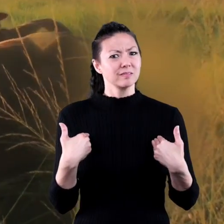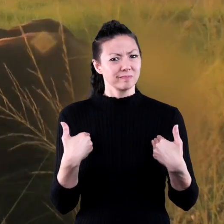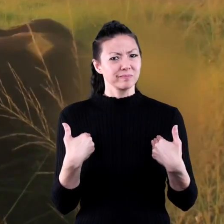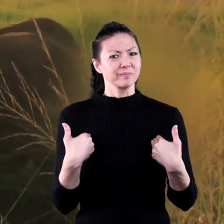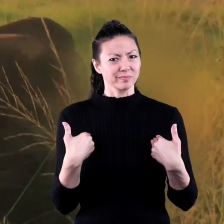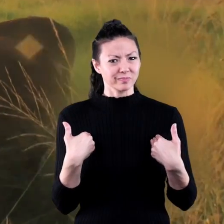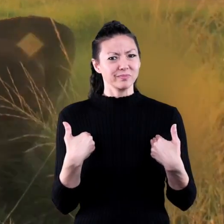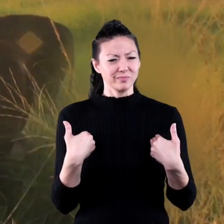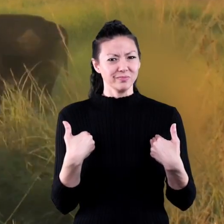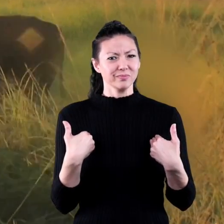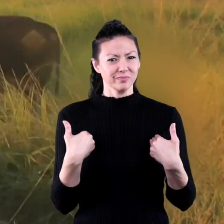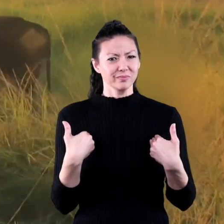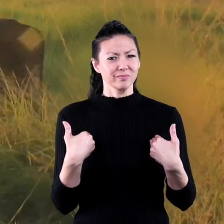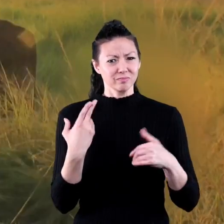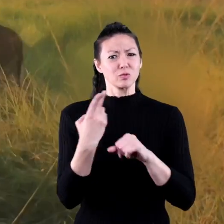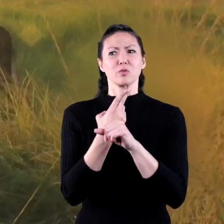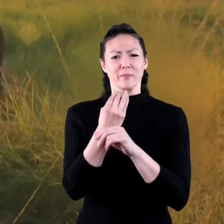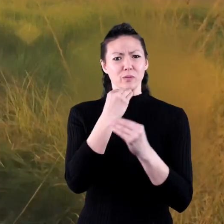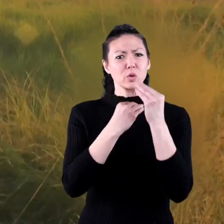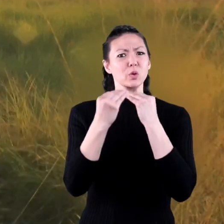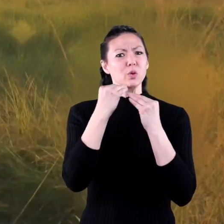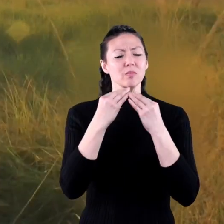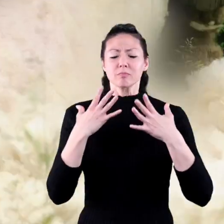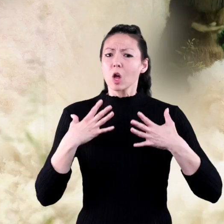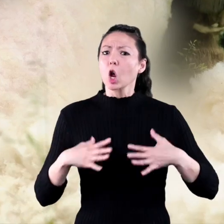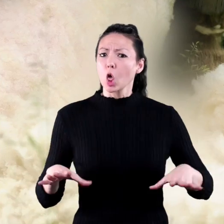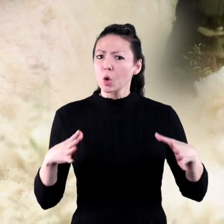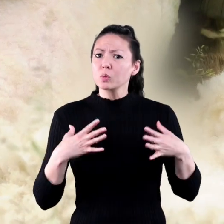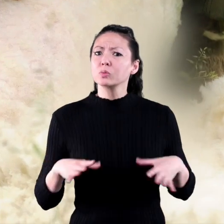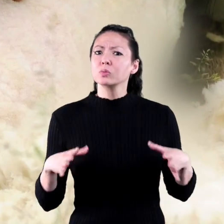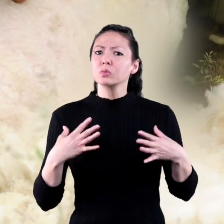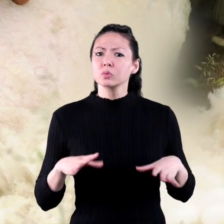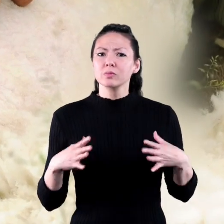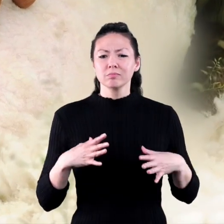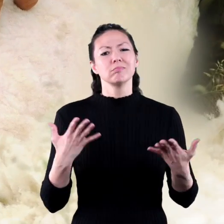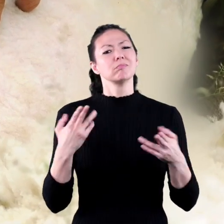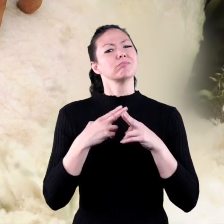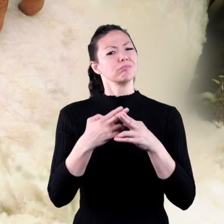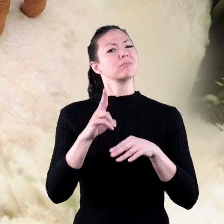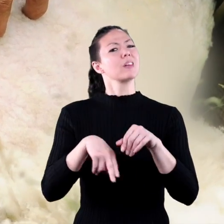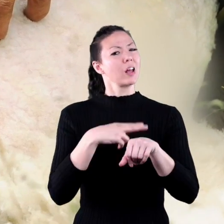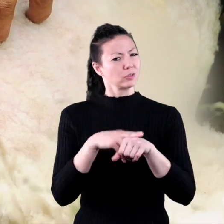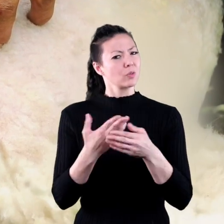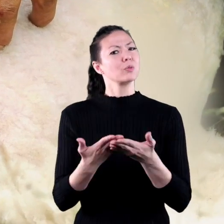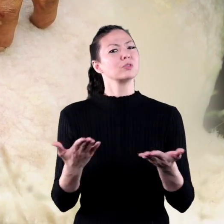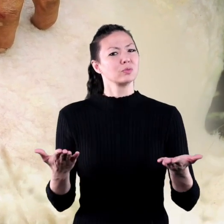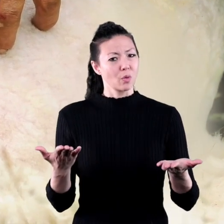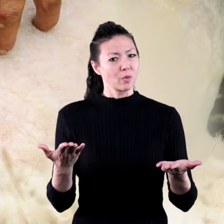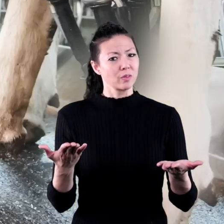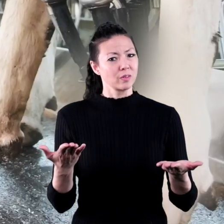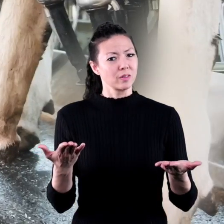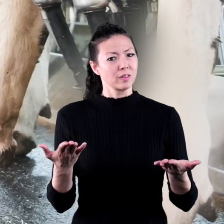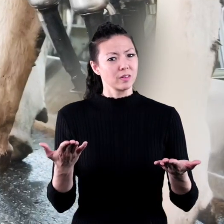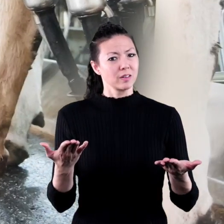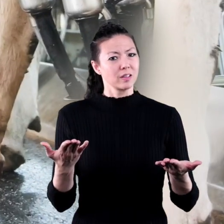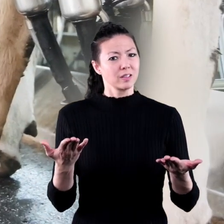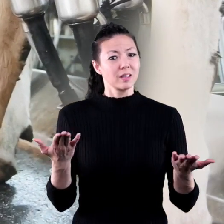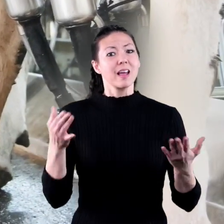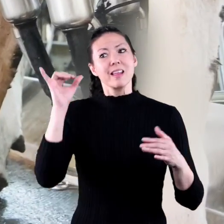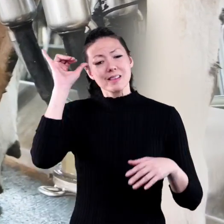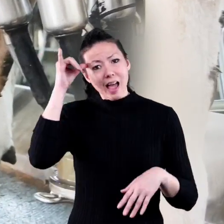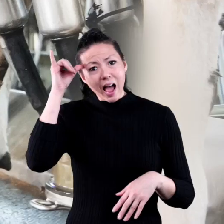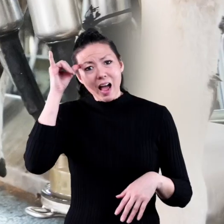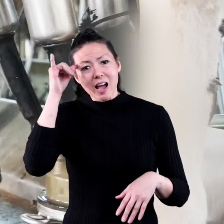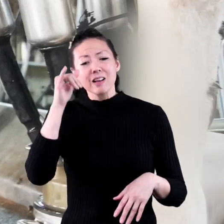also include animals that are used for food and clothing as a natural resource. Of course,